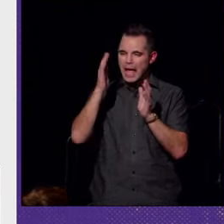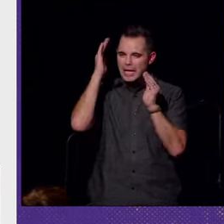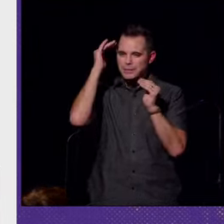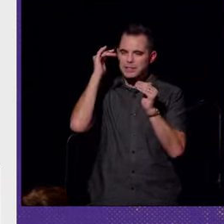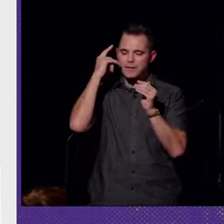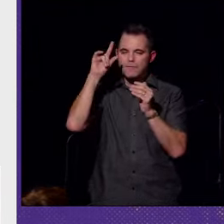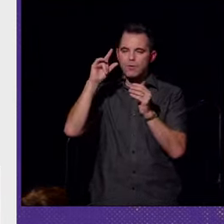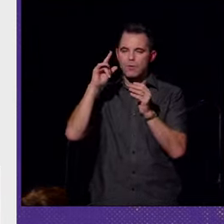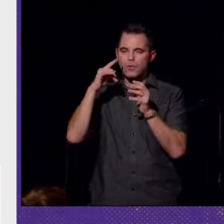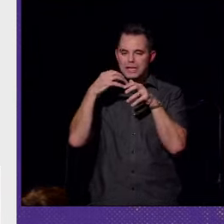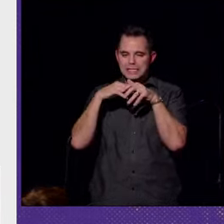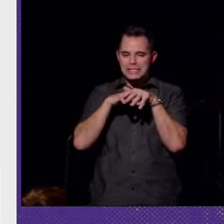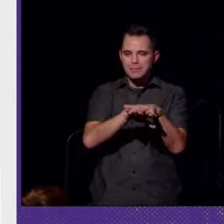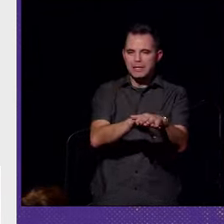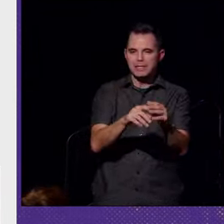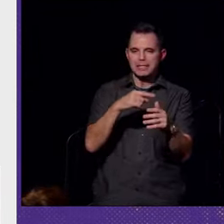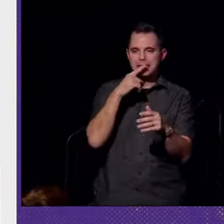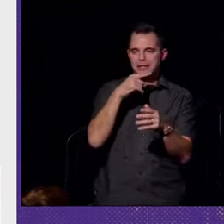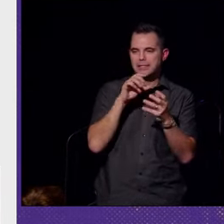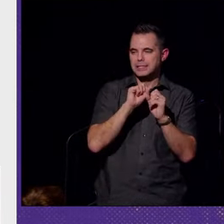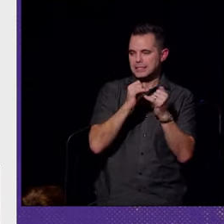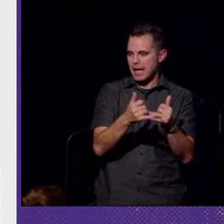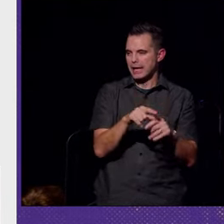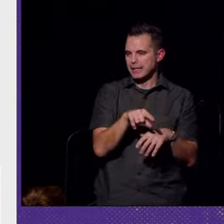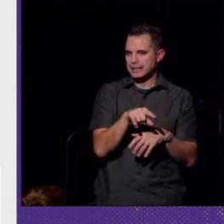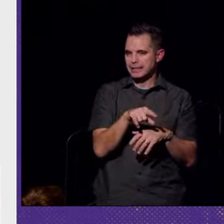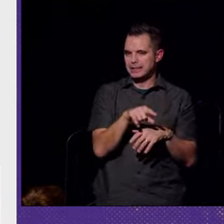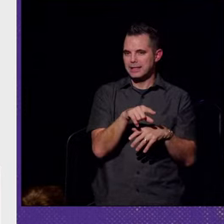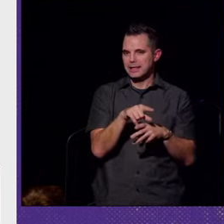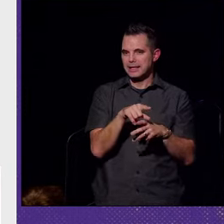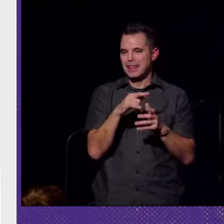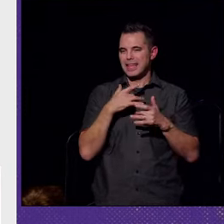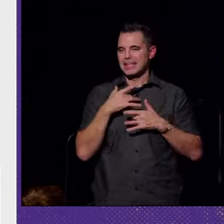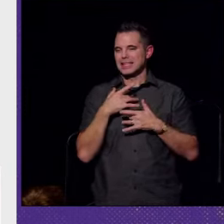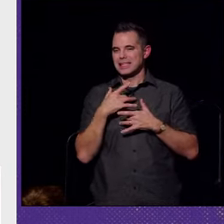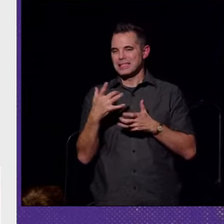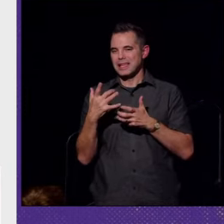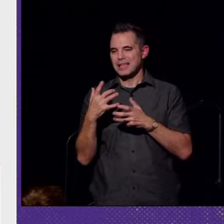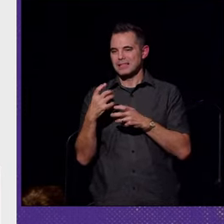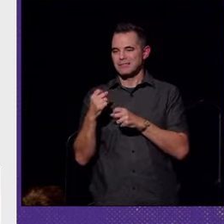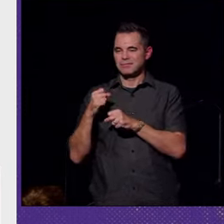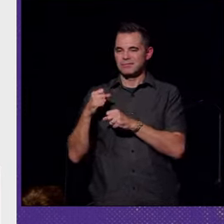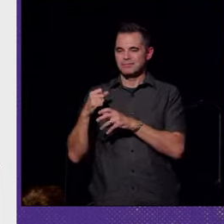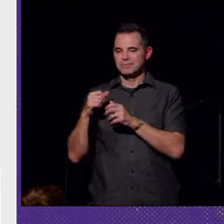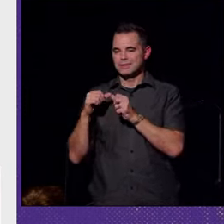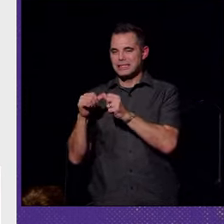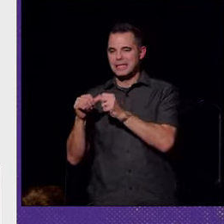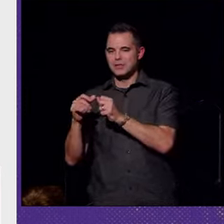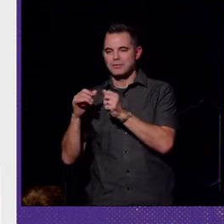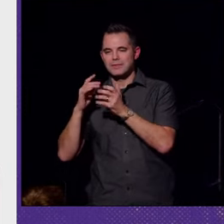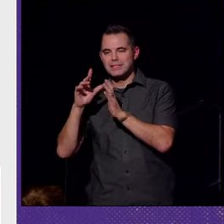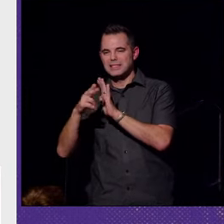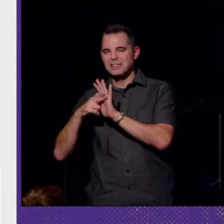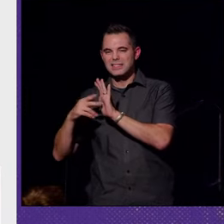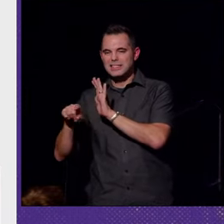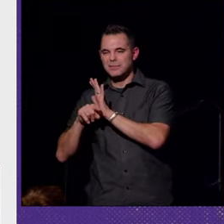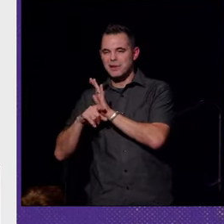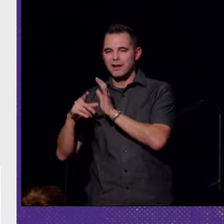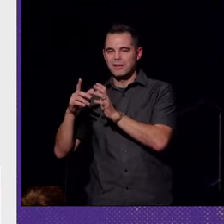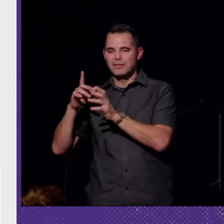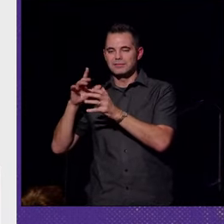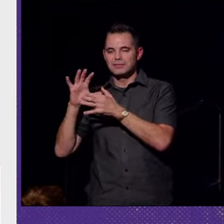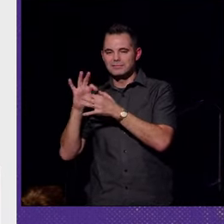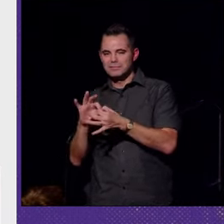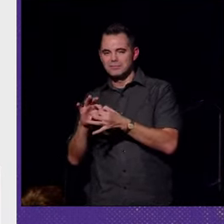for stimulating into hearing society that tends to congeal the stigma surrounding deafness by tying it